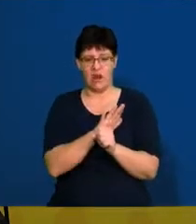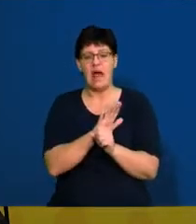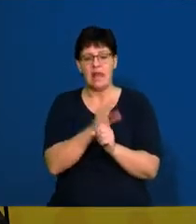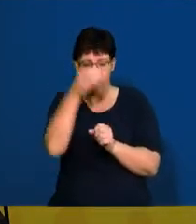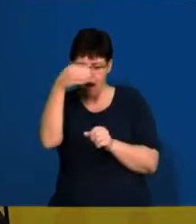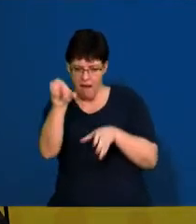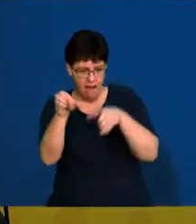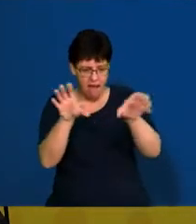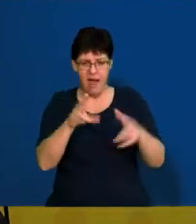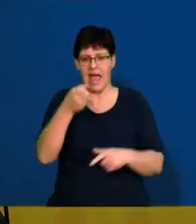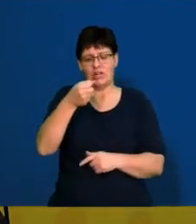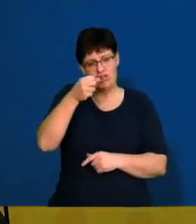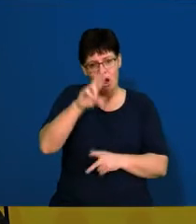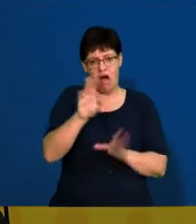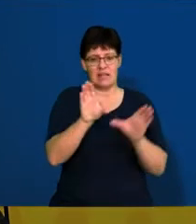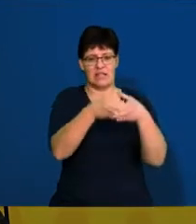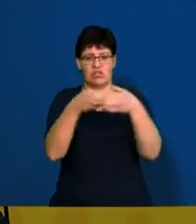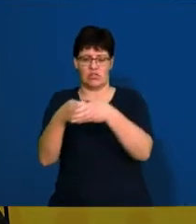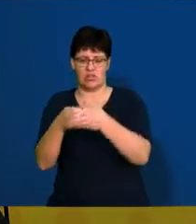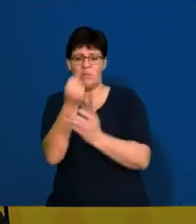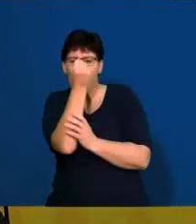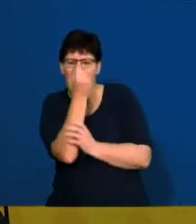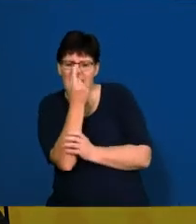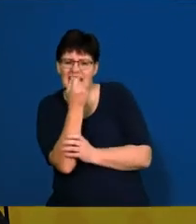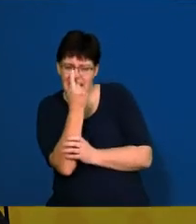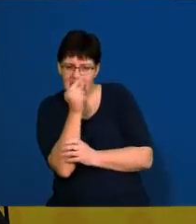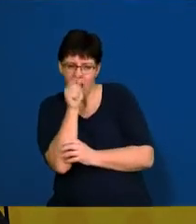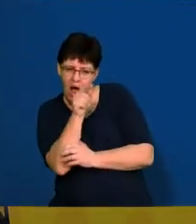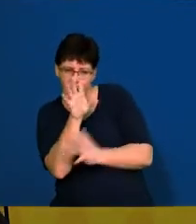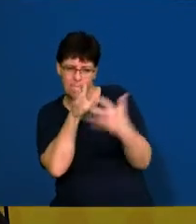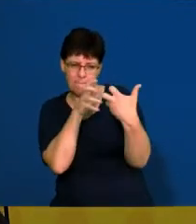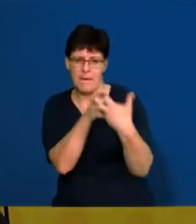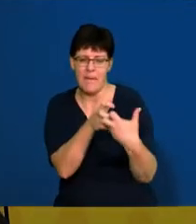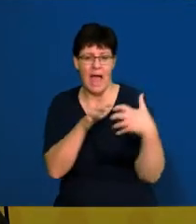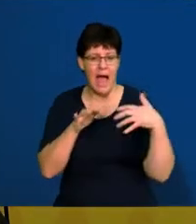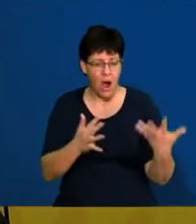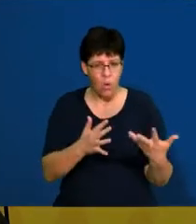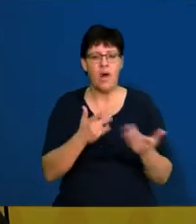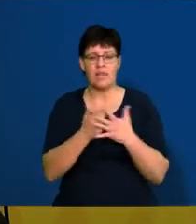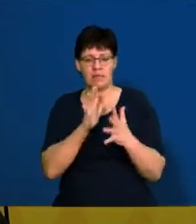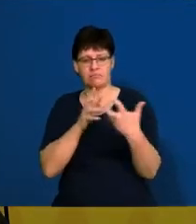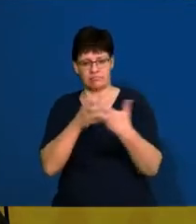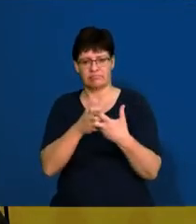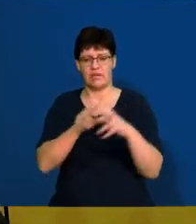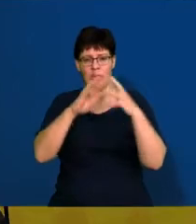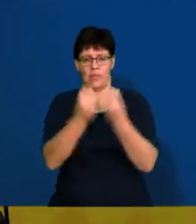each of the human resources sections and understand where they are and how they fit in.